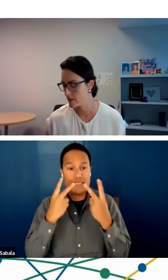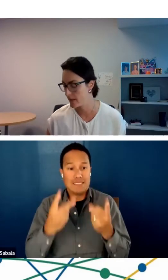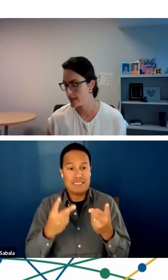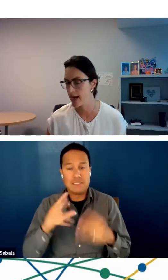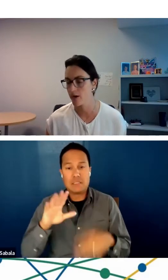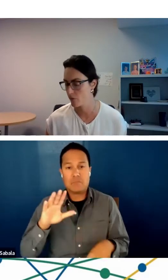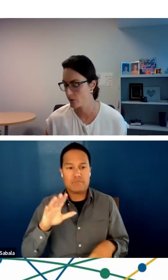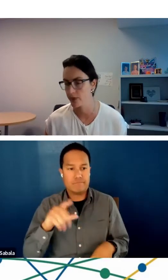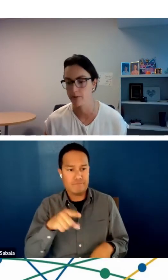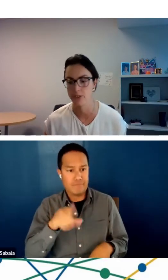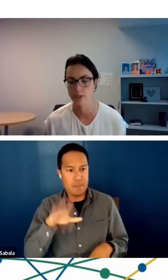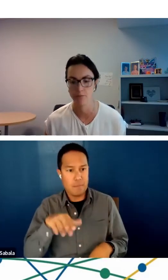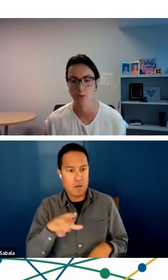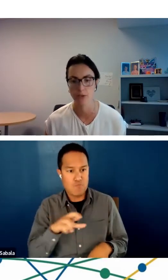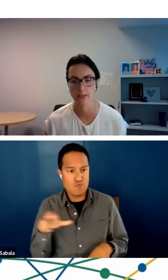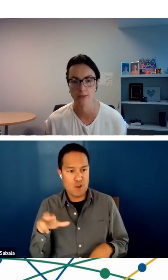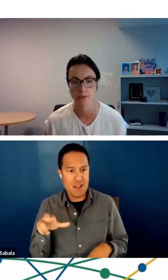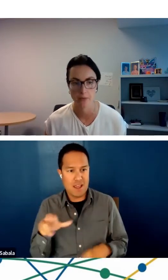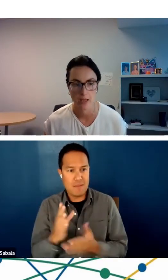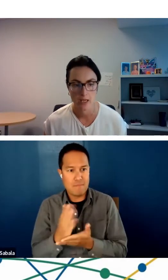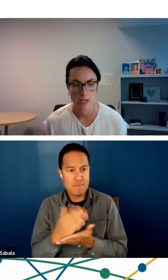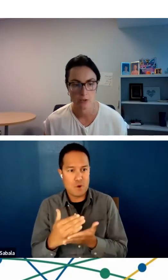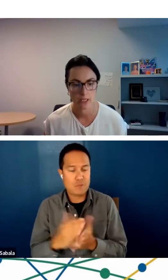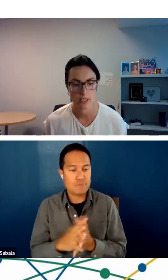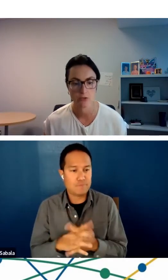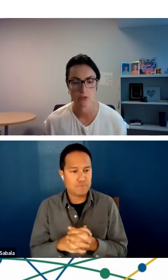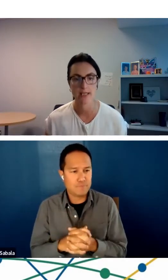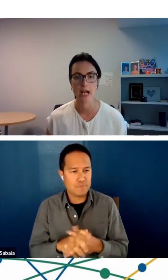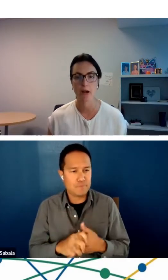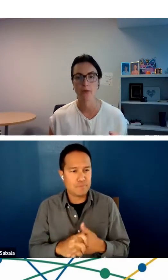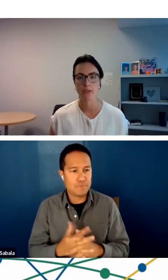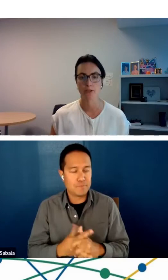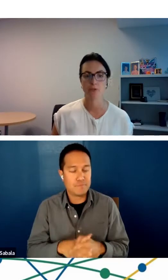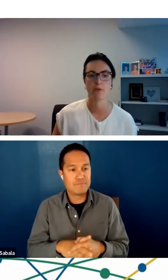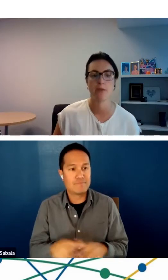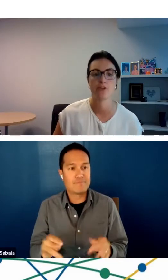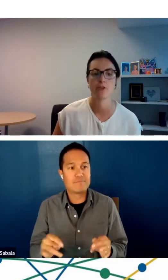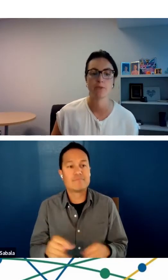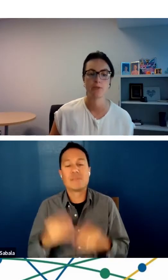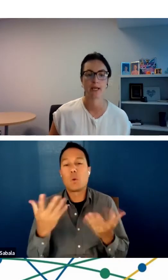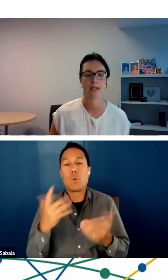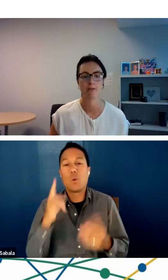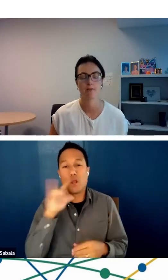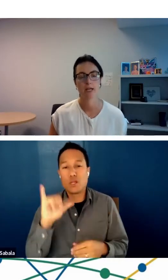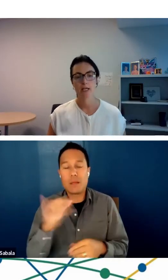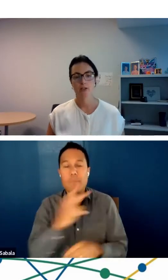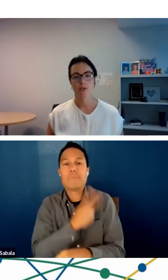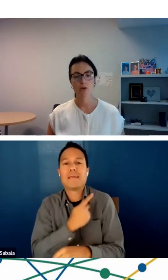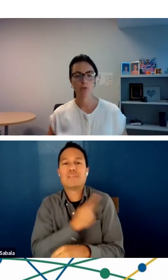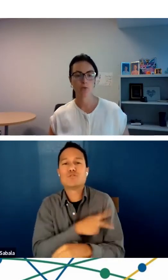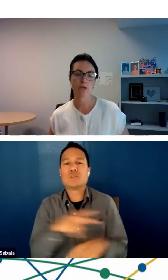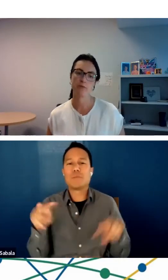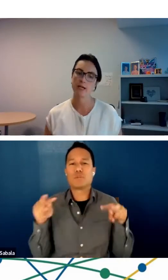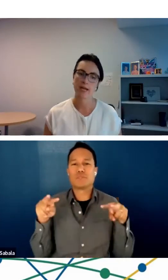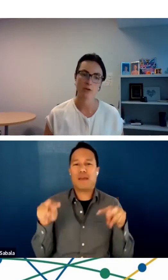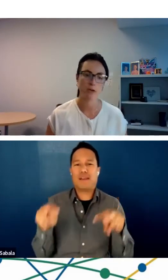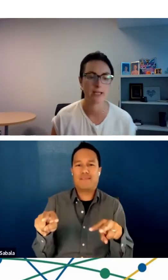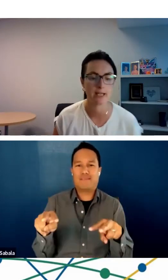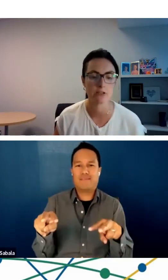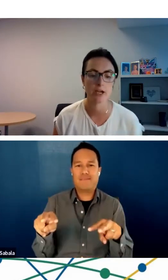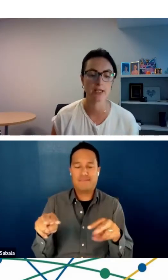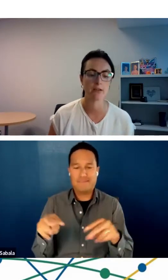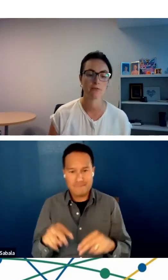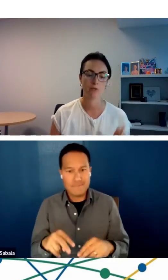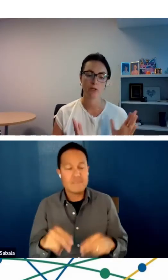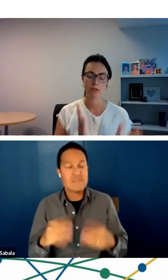ecosystem and how we were able to deploy this. So here's right now how it looks from the patient perspective. So we're right now,